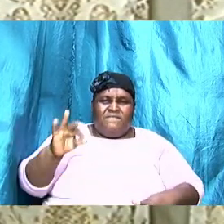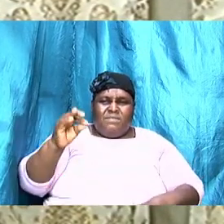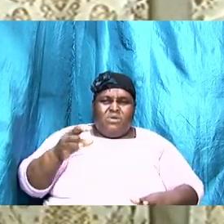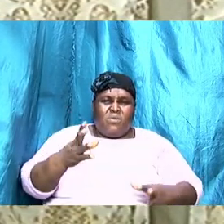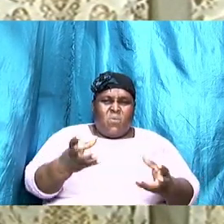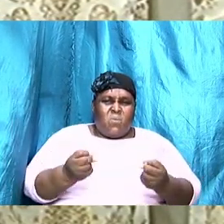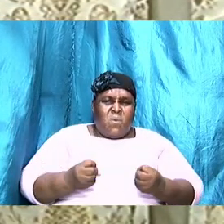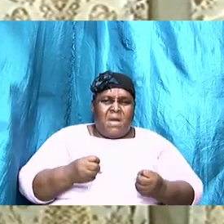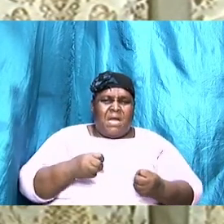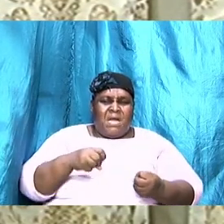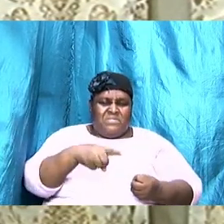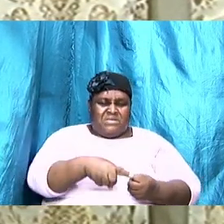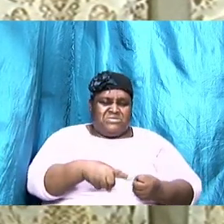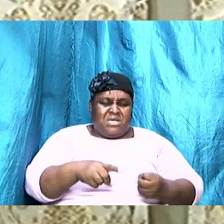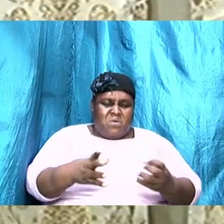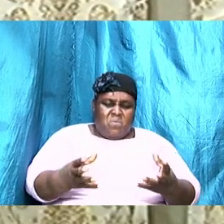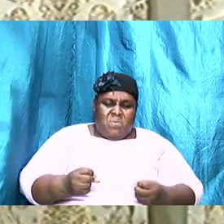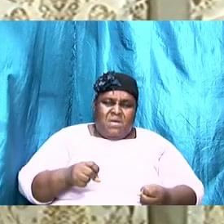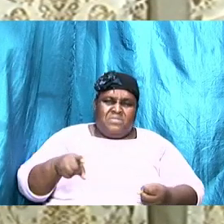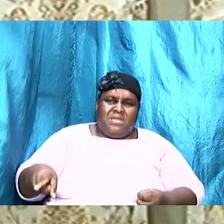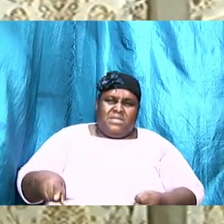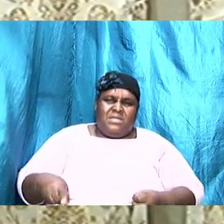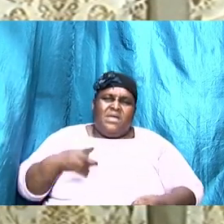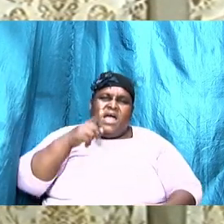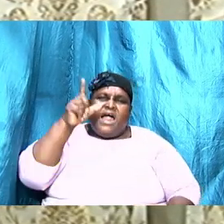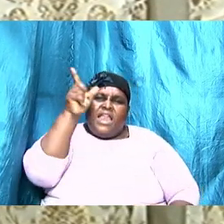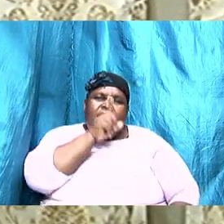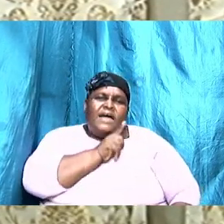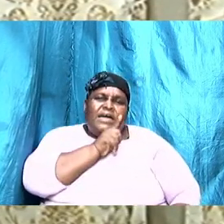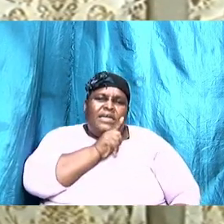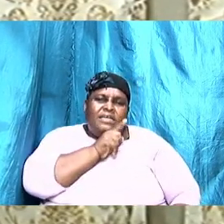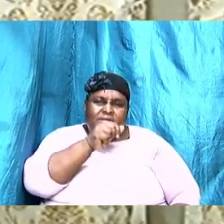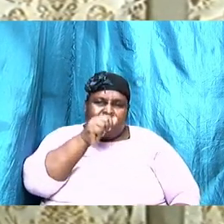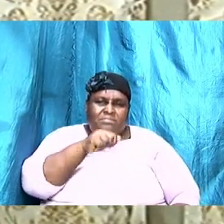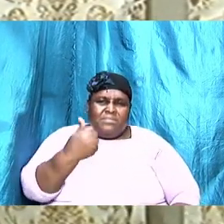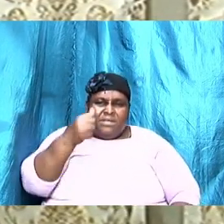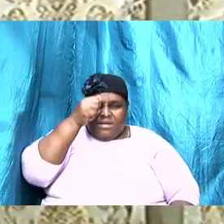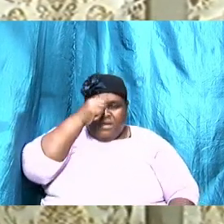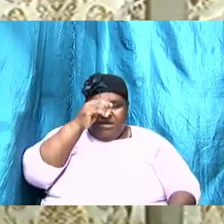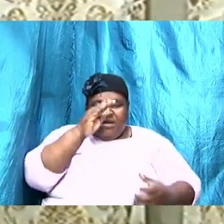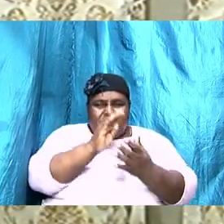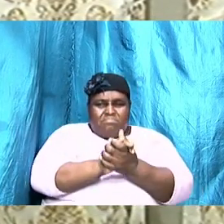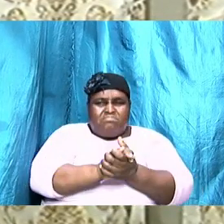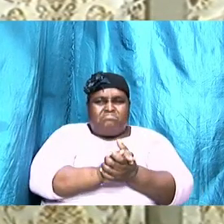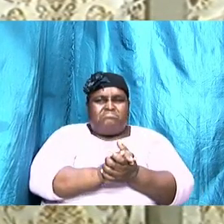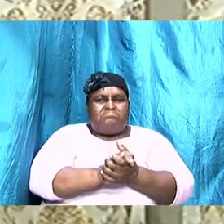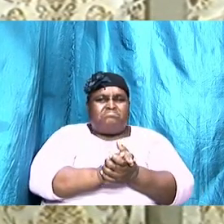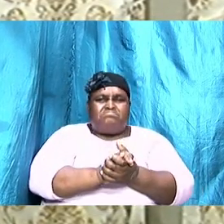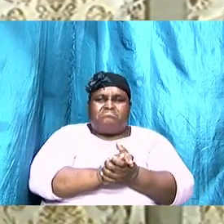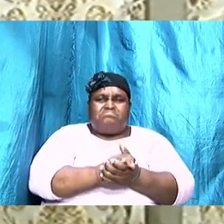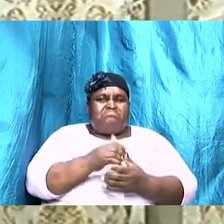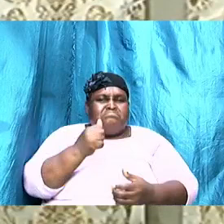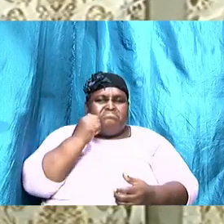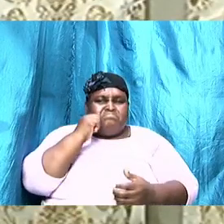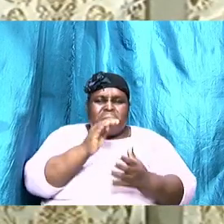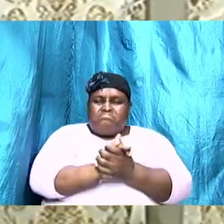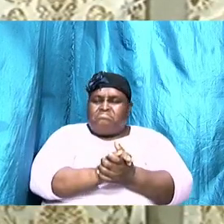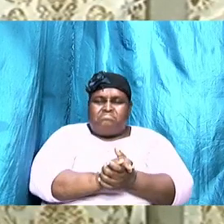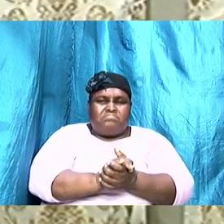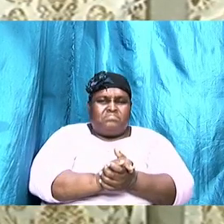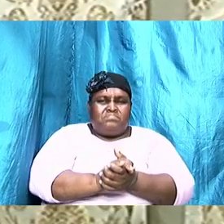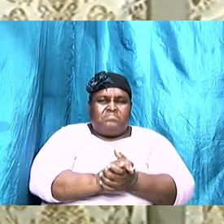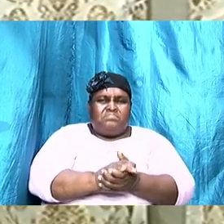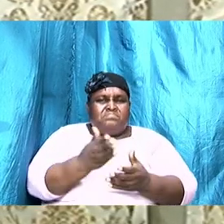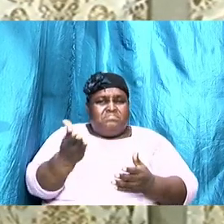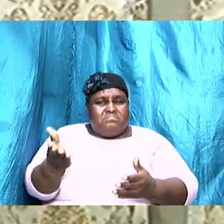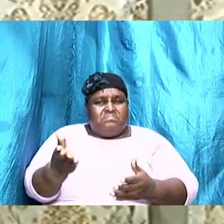lie that is a bad mentality for any man to have of his wife or for any wife to have of her husband and if it is there come